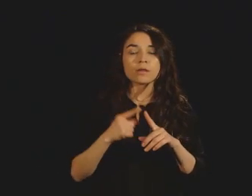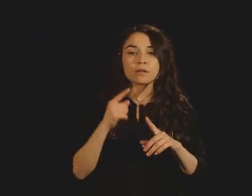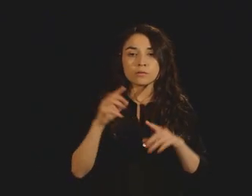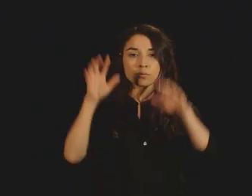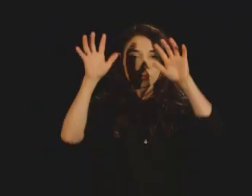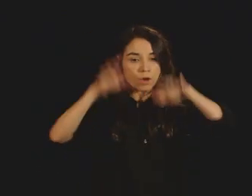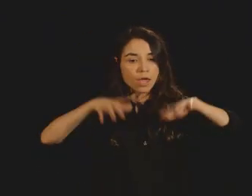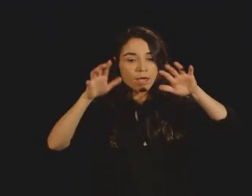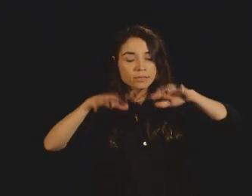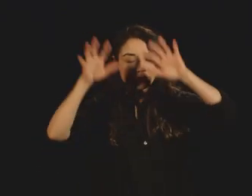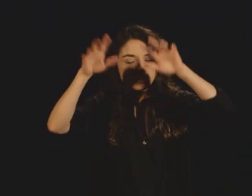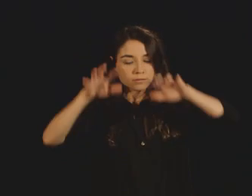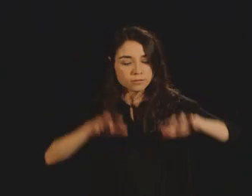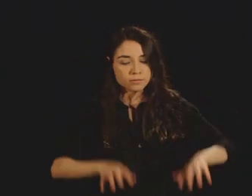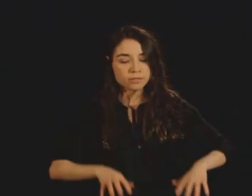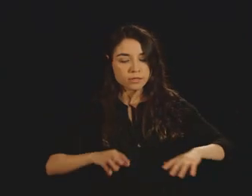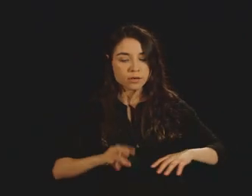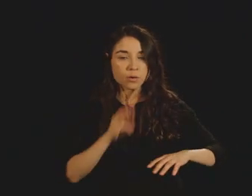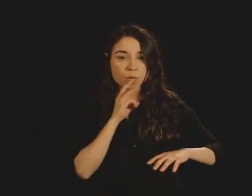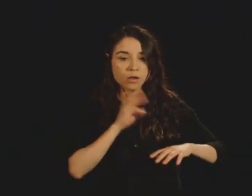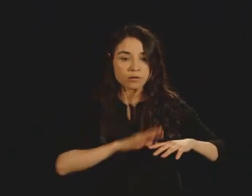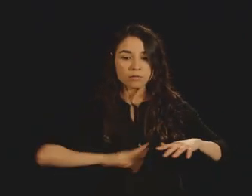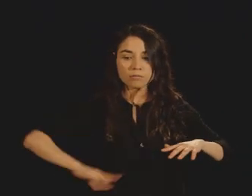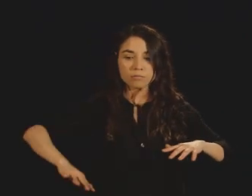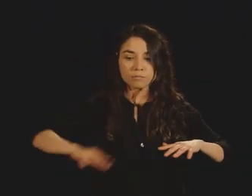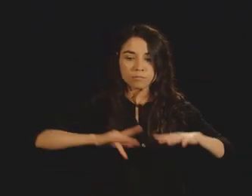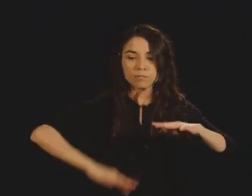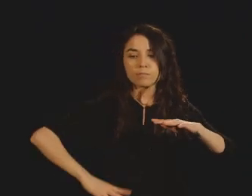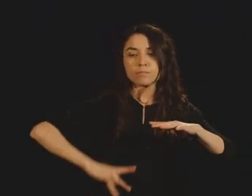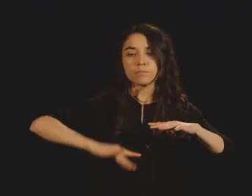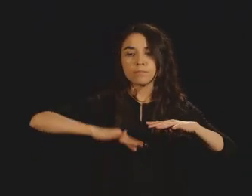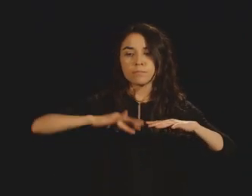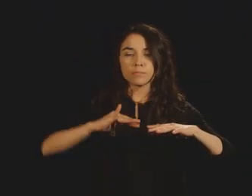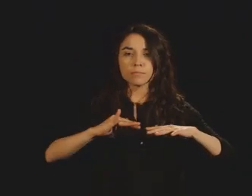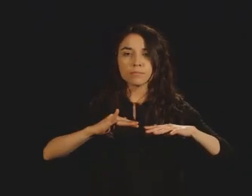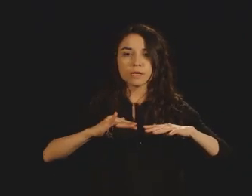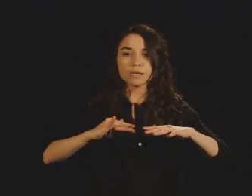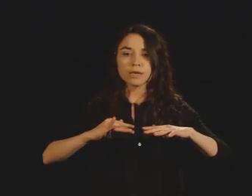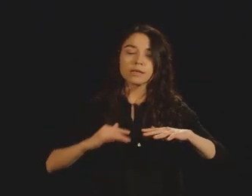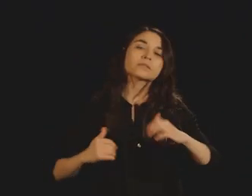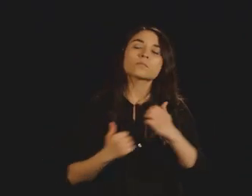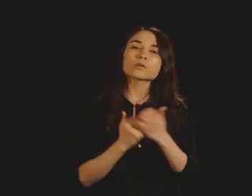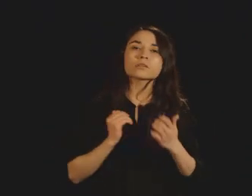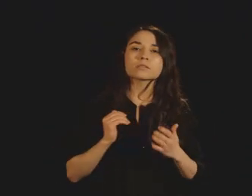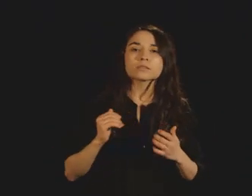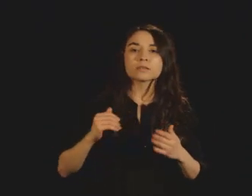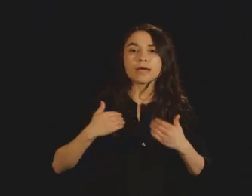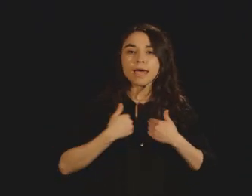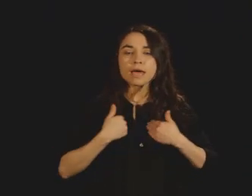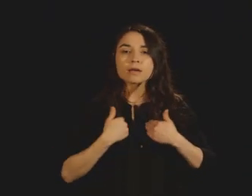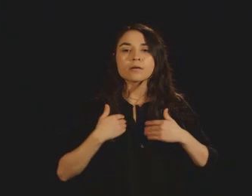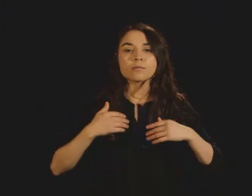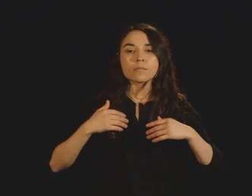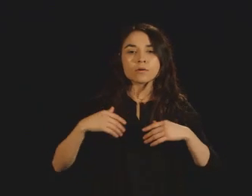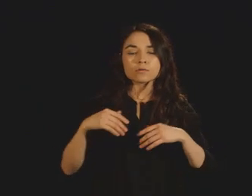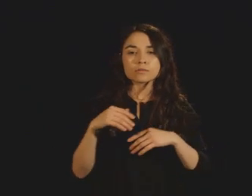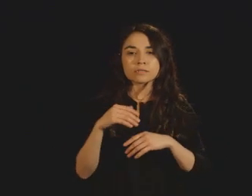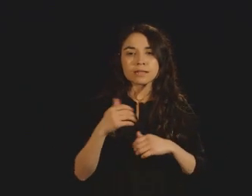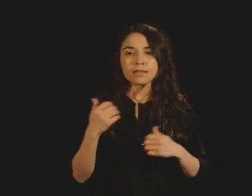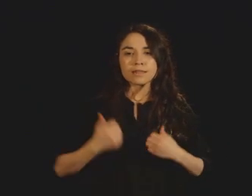It is up to all of us to protect the water in our home so that we too